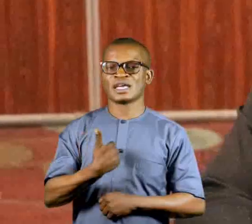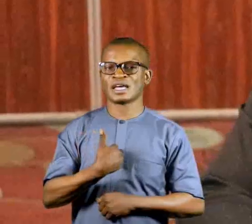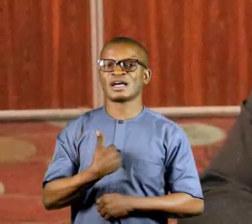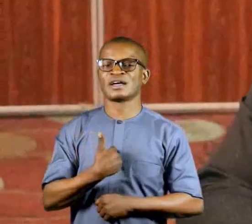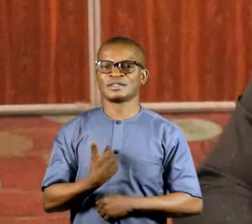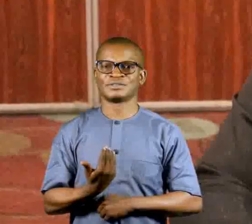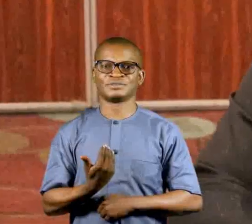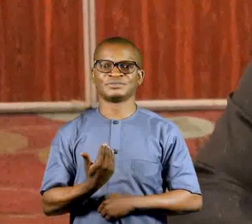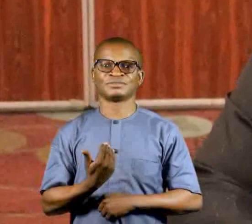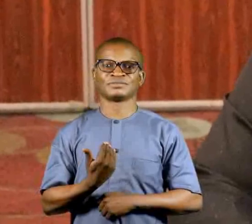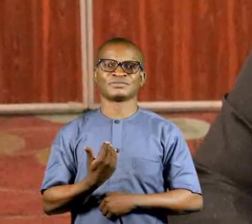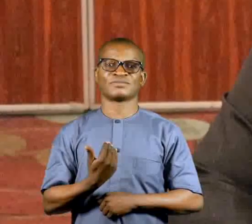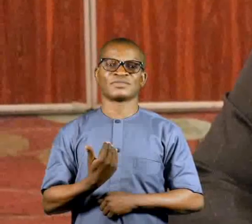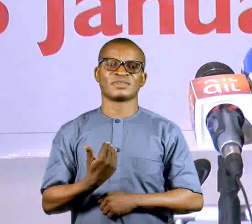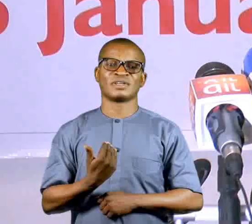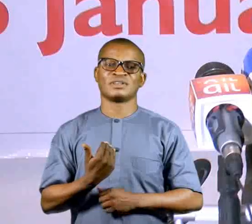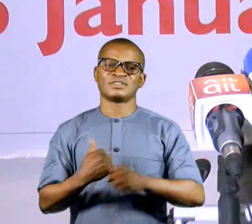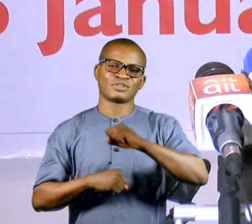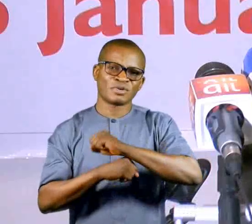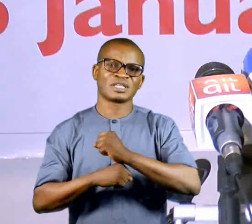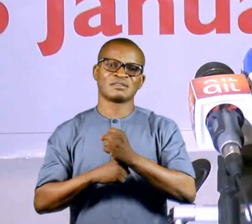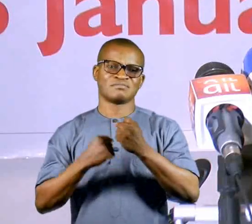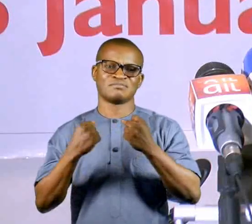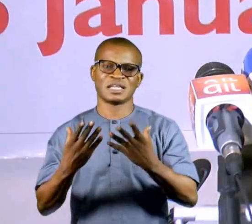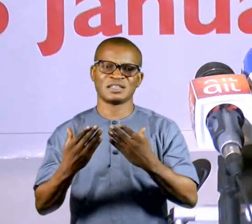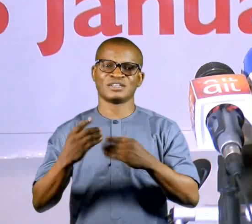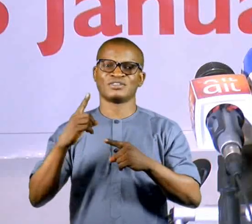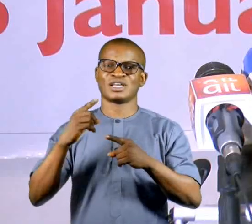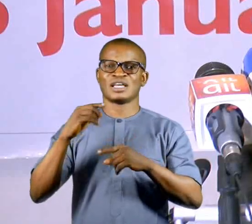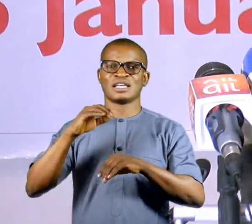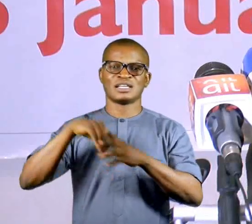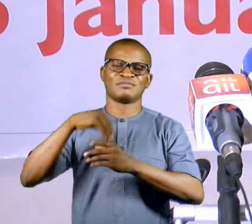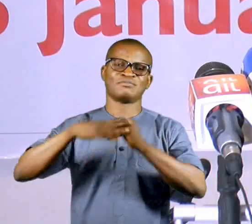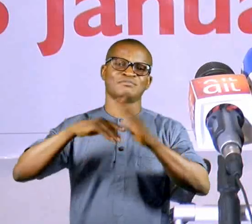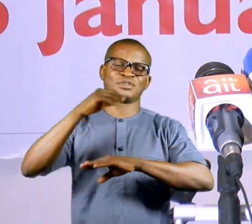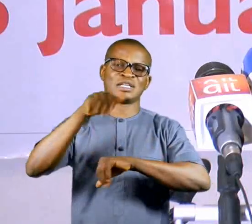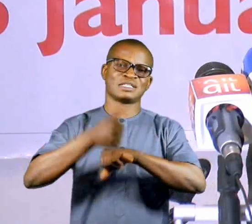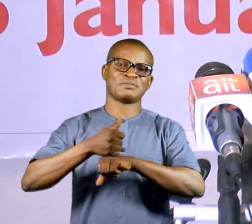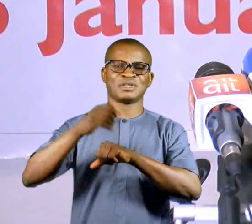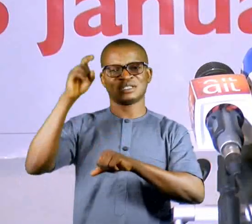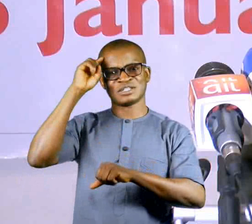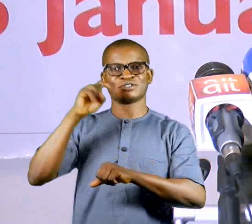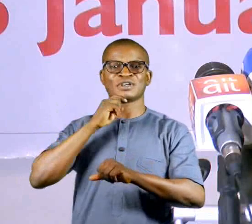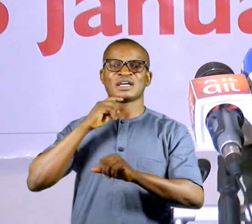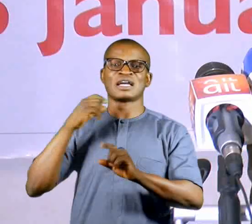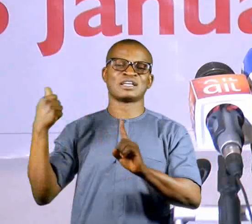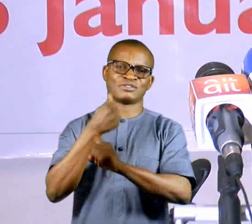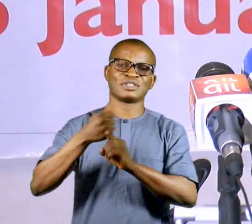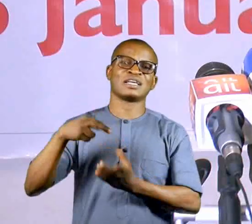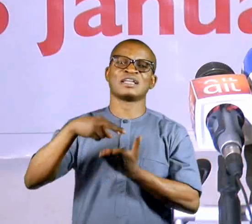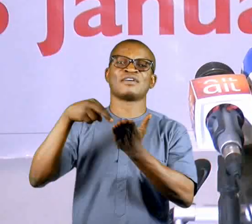Indian we have supported what it's called sexual assault with fellow saints and sons across the country.